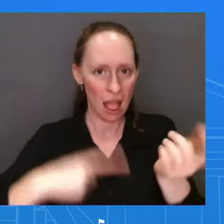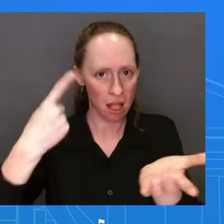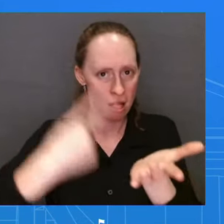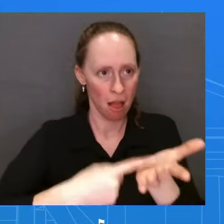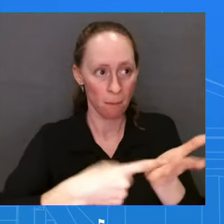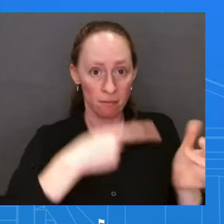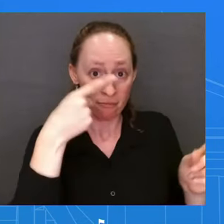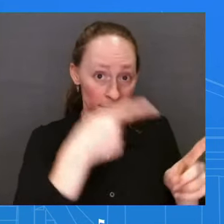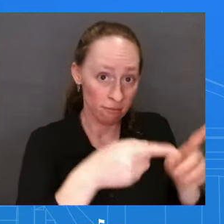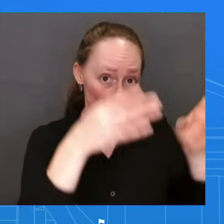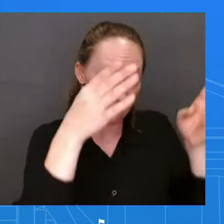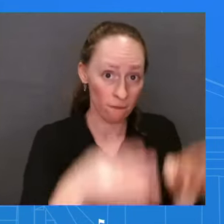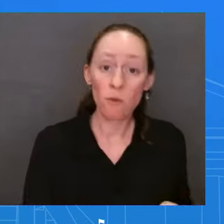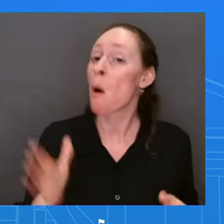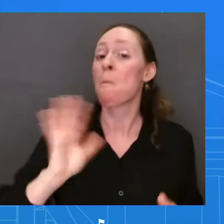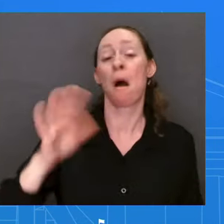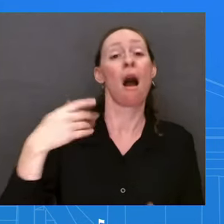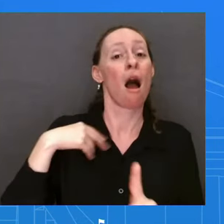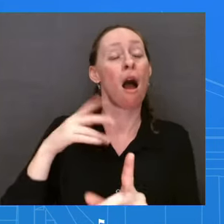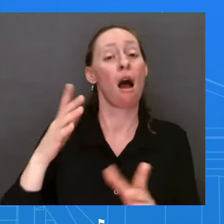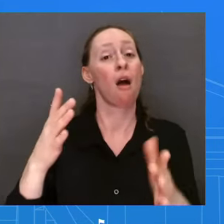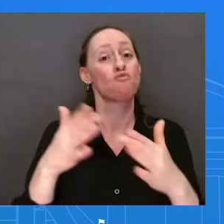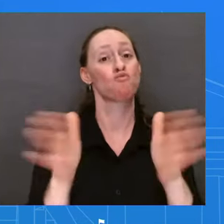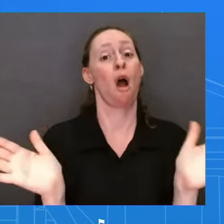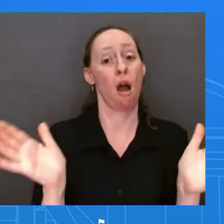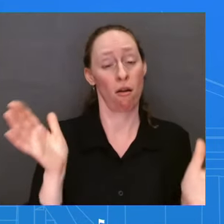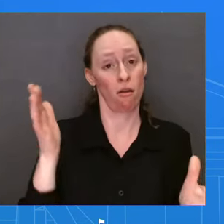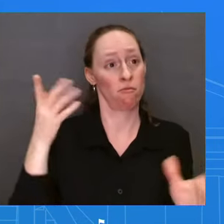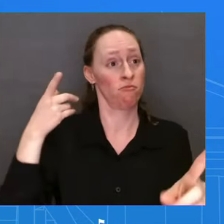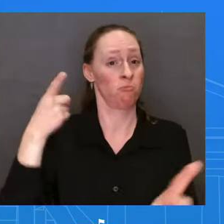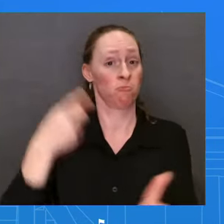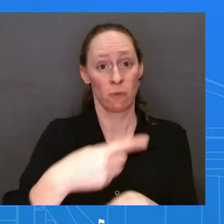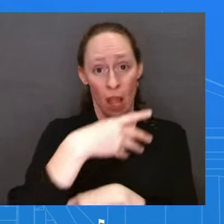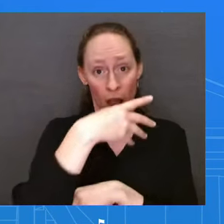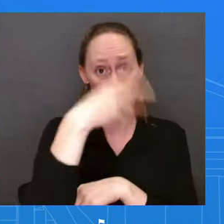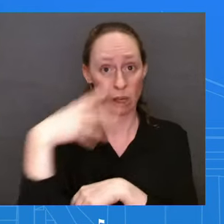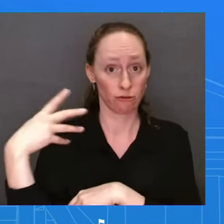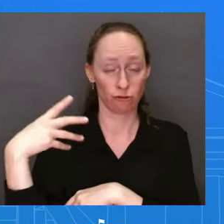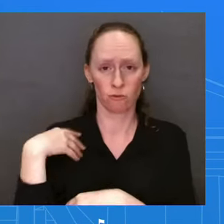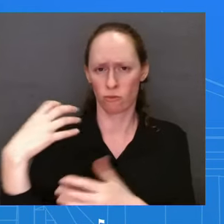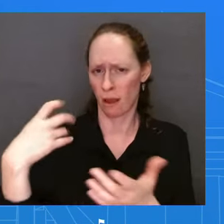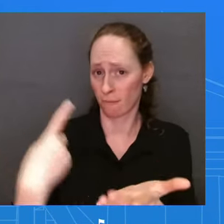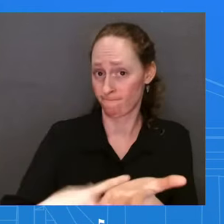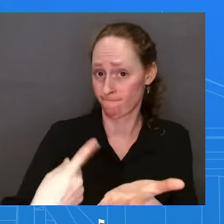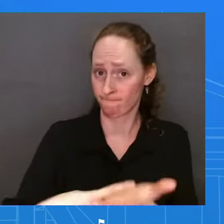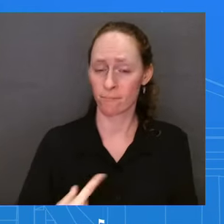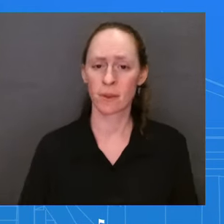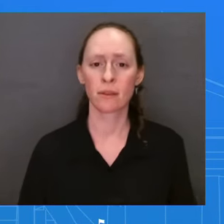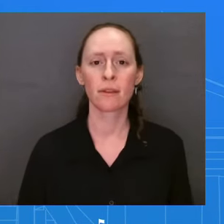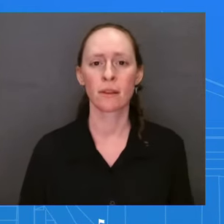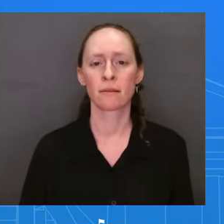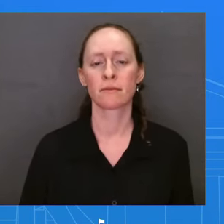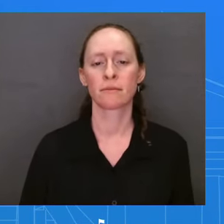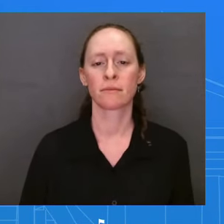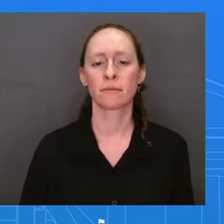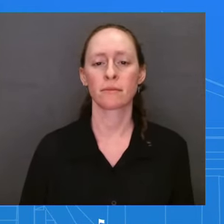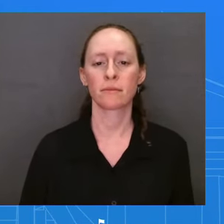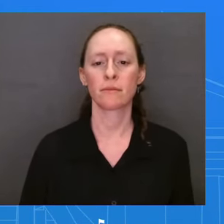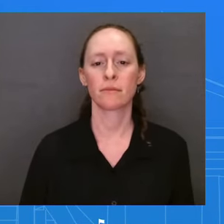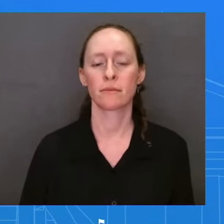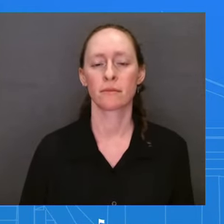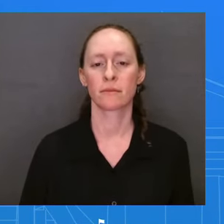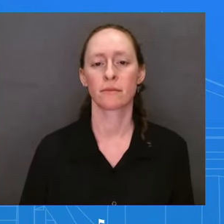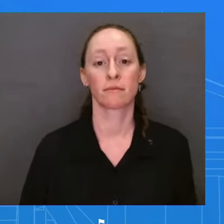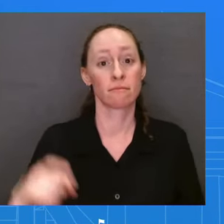immigration, you know, this president came into office introducing a comprehensive immigration reform, sought and